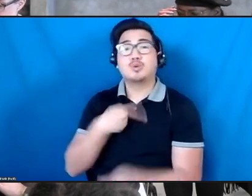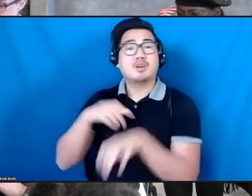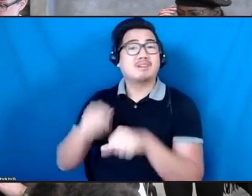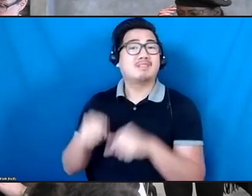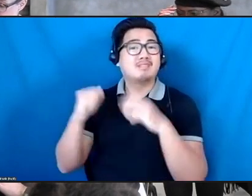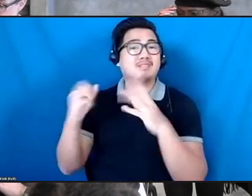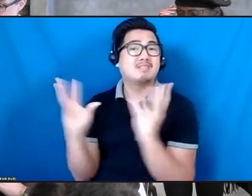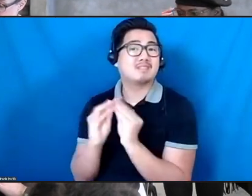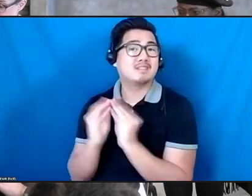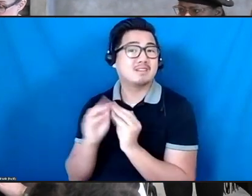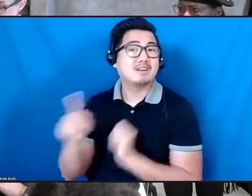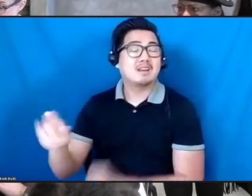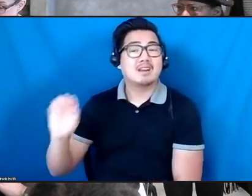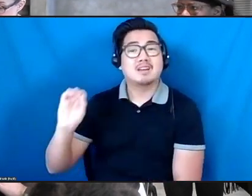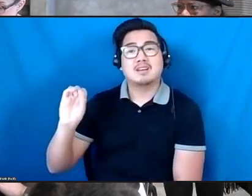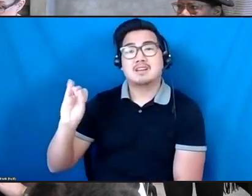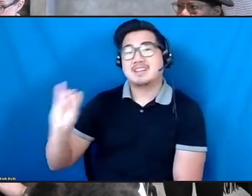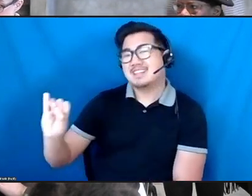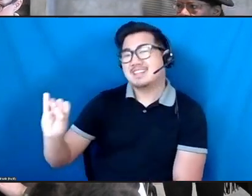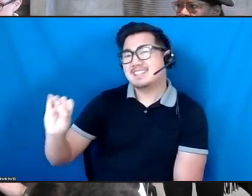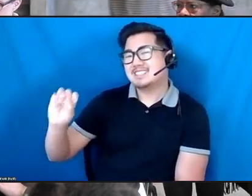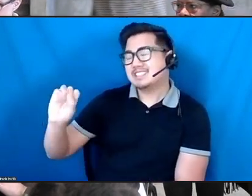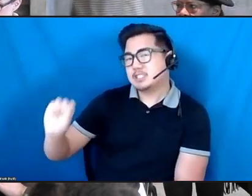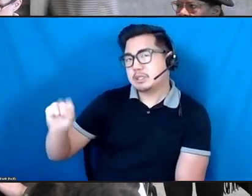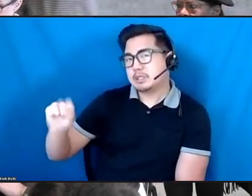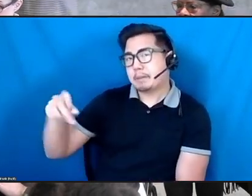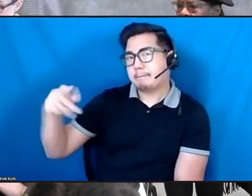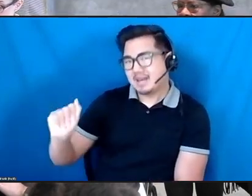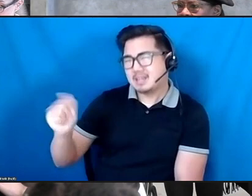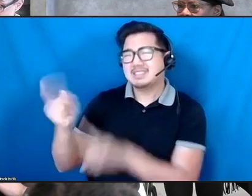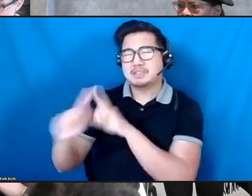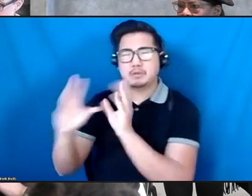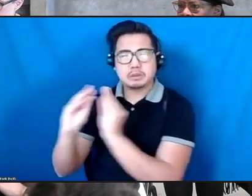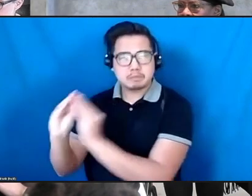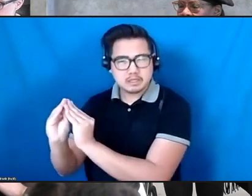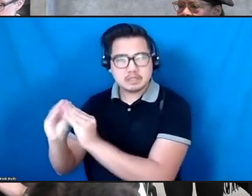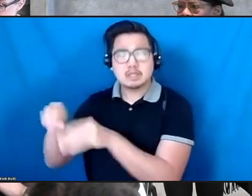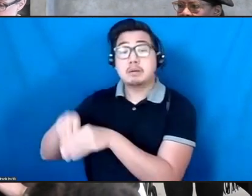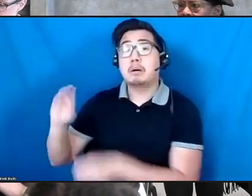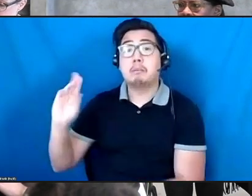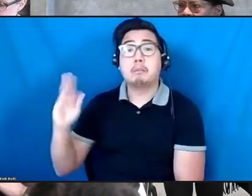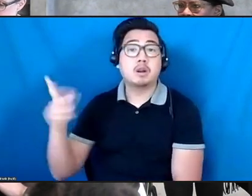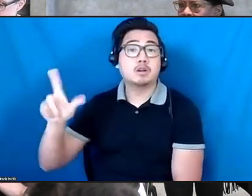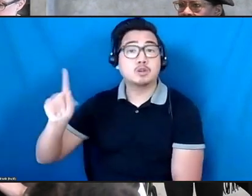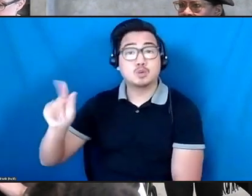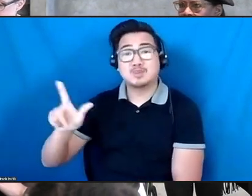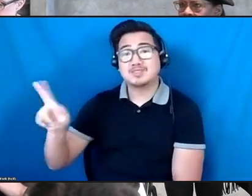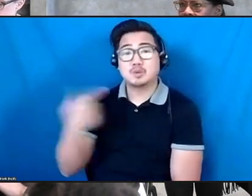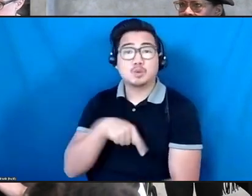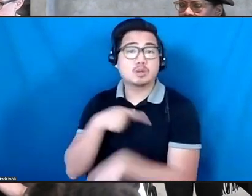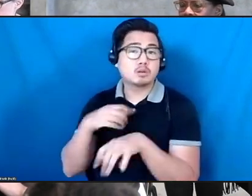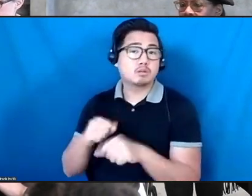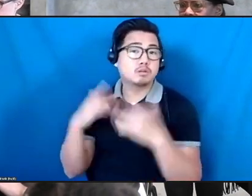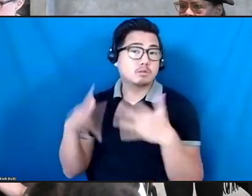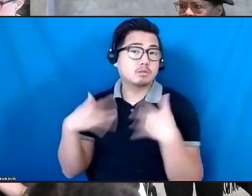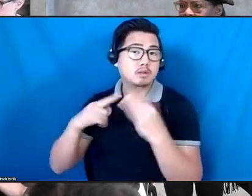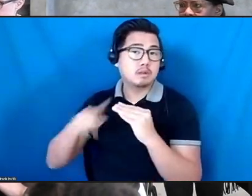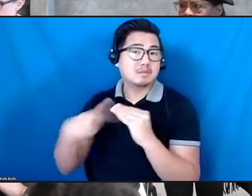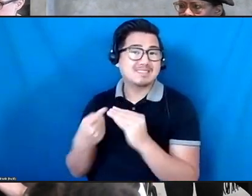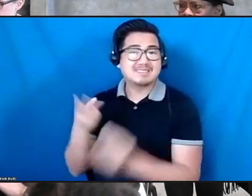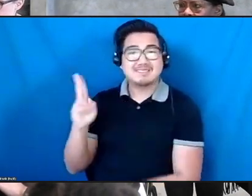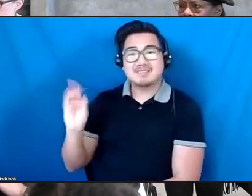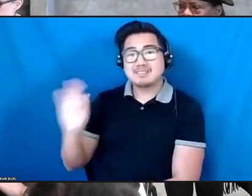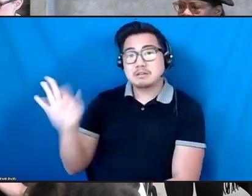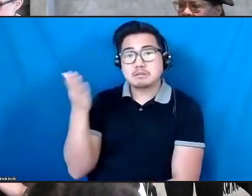APAP, and Under the Radar Symposium. And in March of 2021, we hosted an event about the history of presenting.